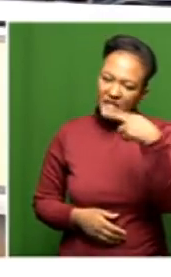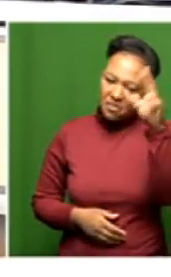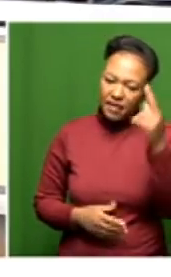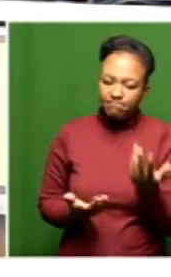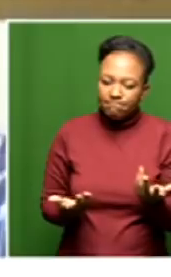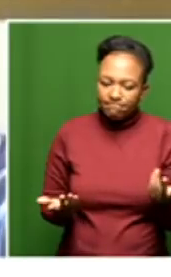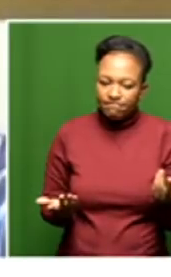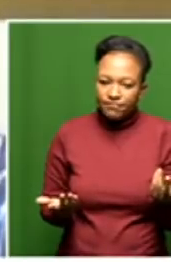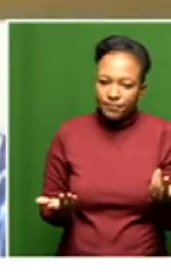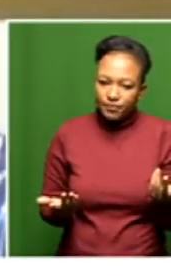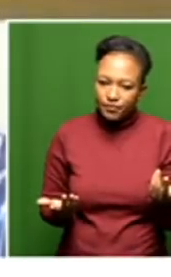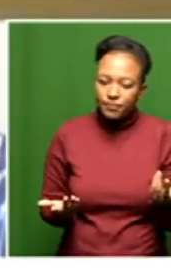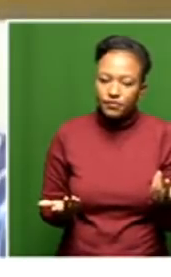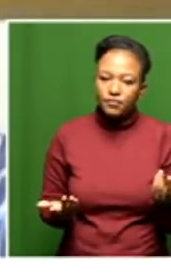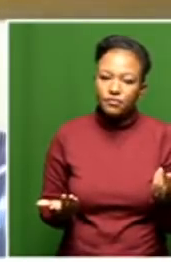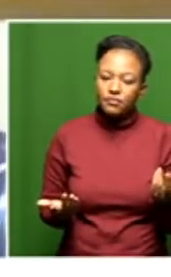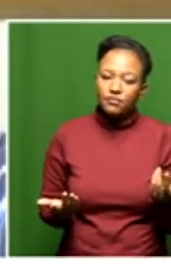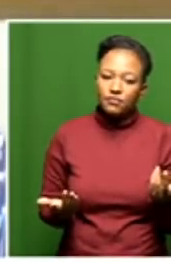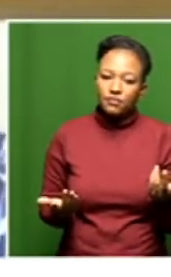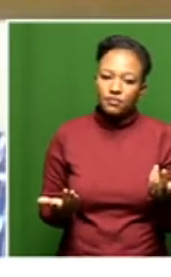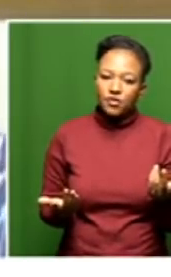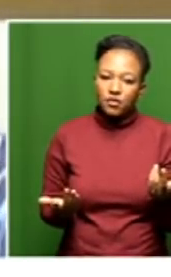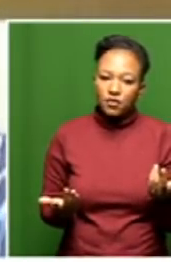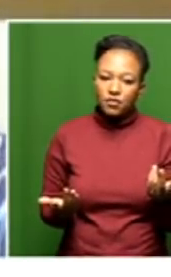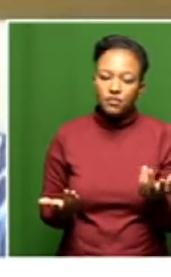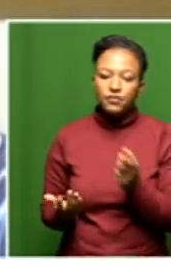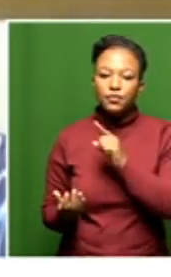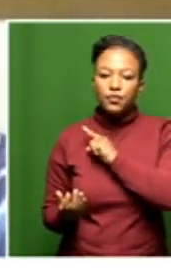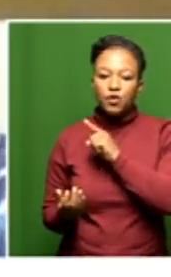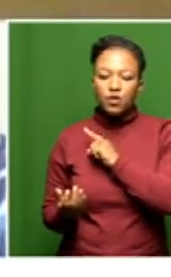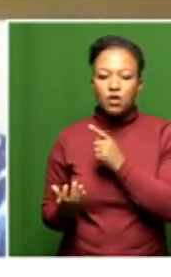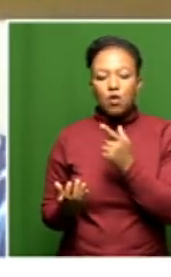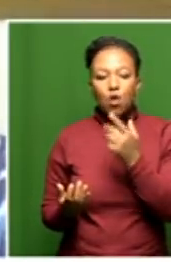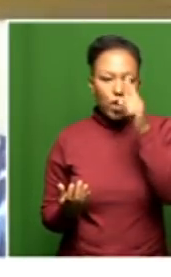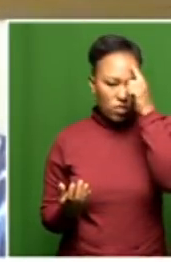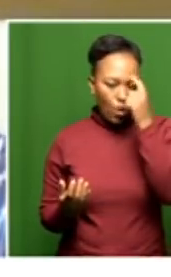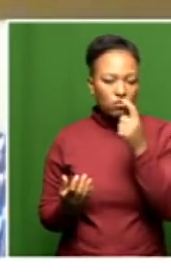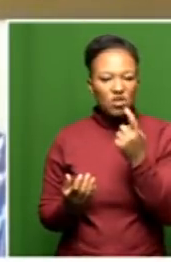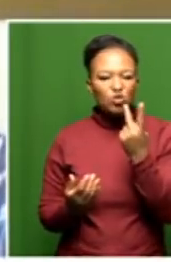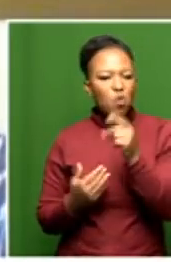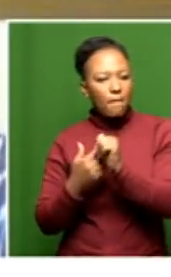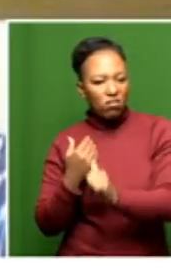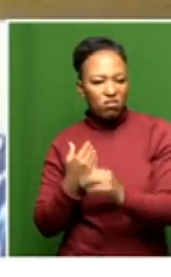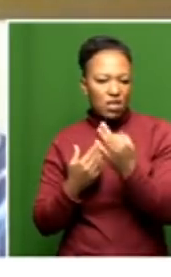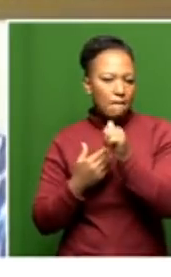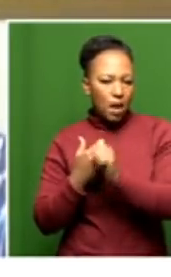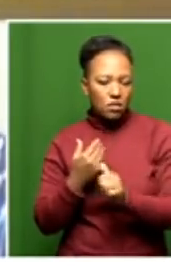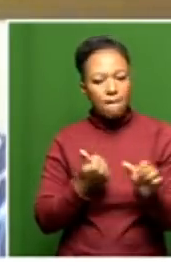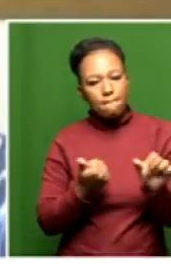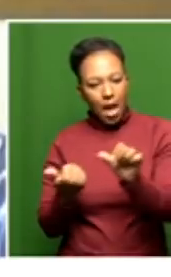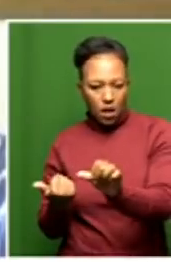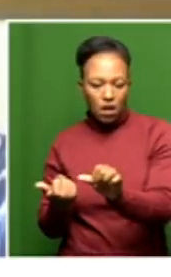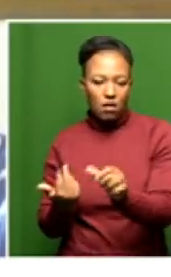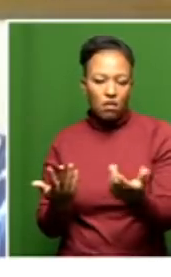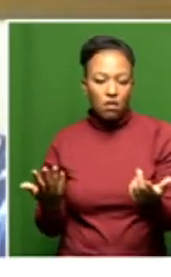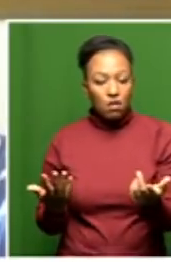once again, it was at the time we thought a month or two they would be going to Mok Lakheng. You